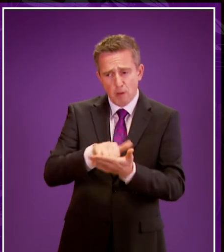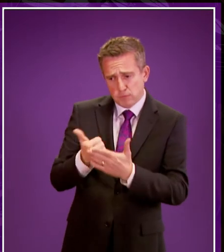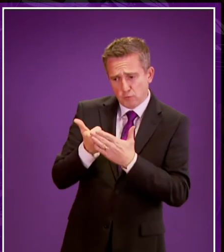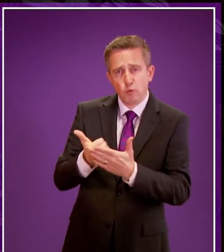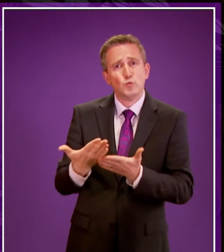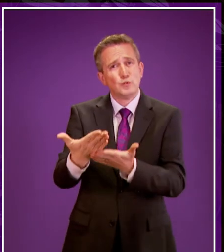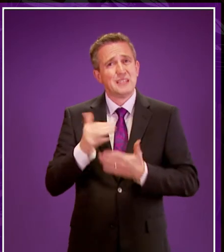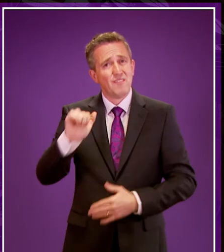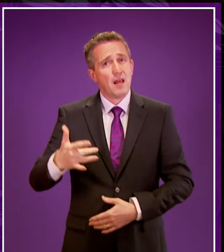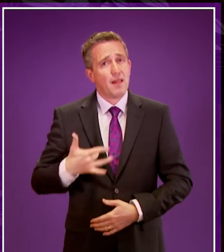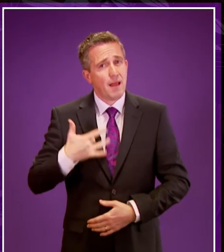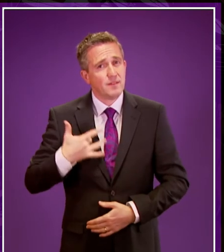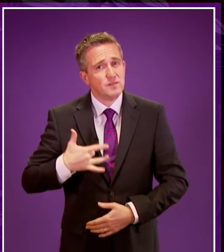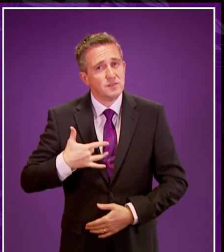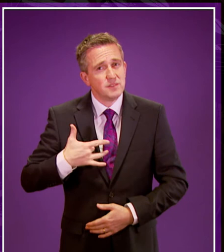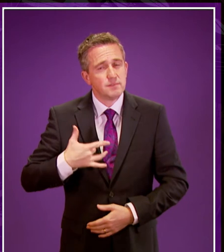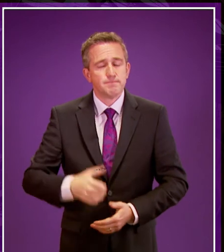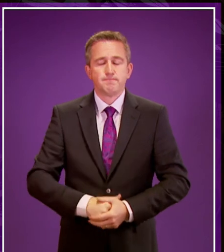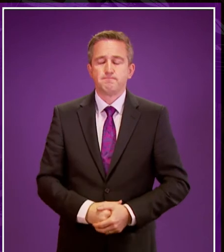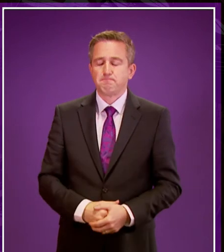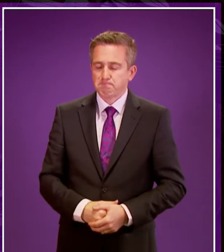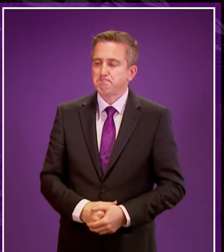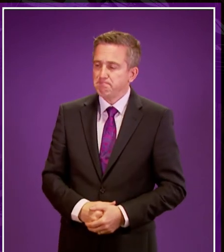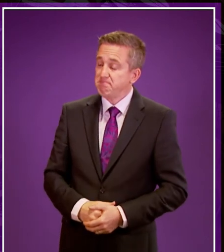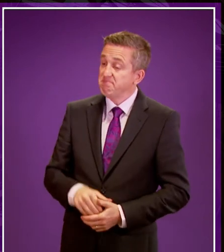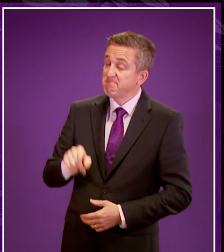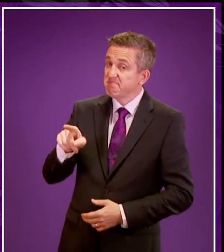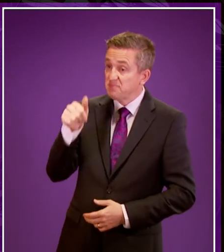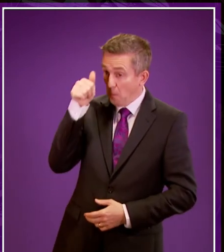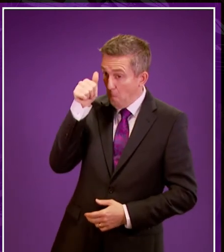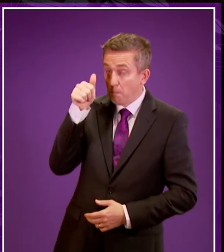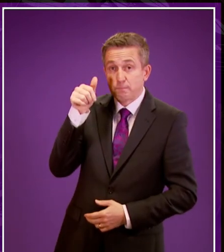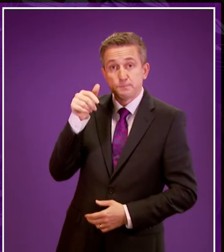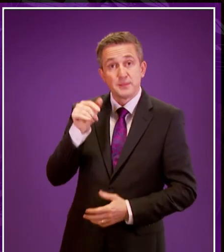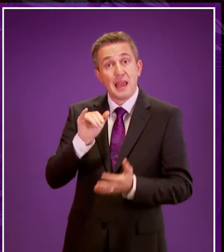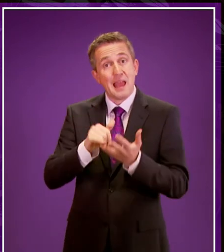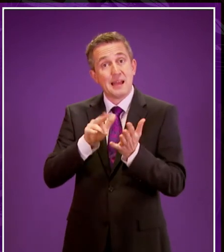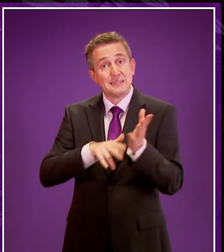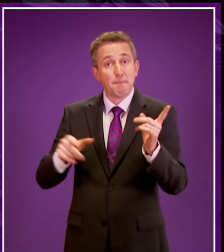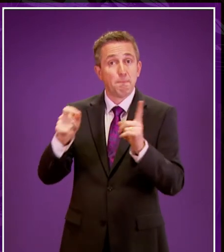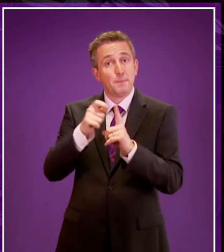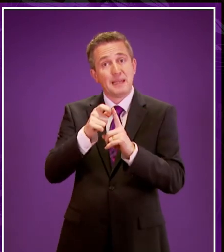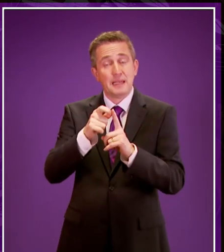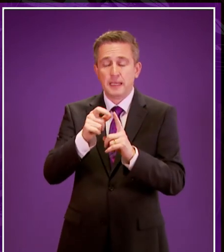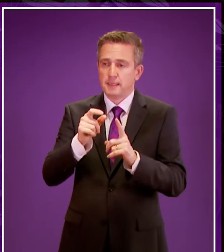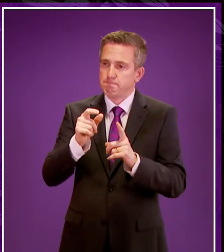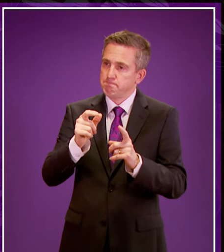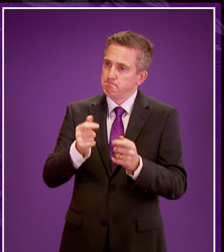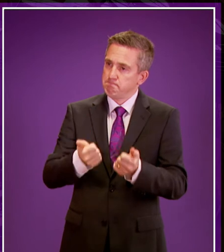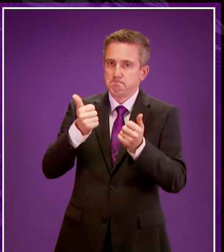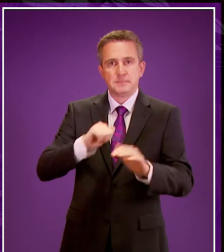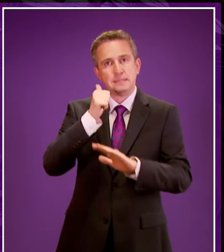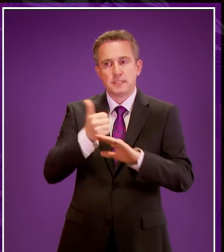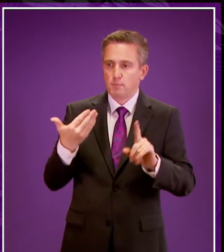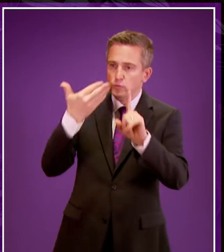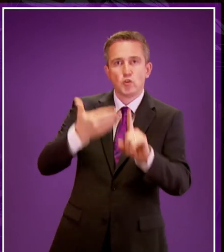save their life? Minister. Well, as the member might know, we were the first administration to introduce targets